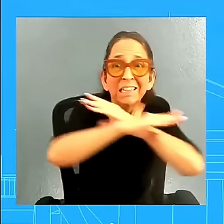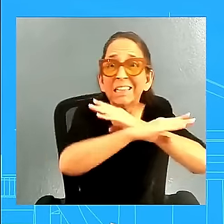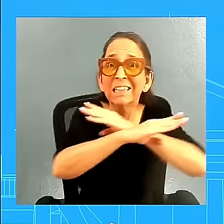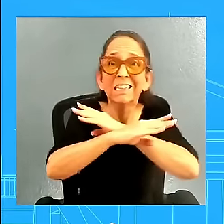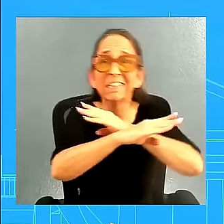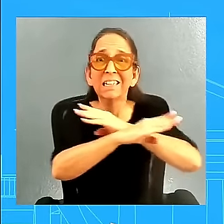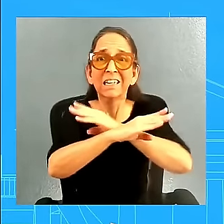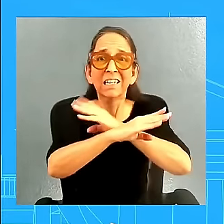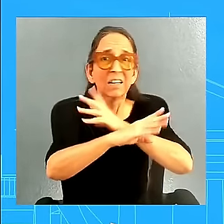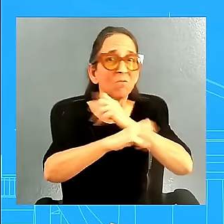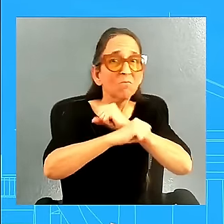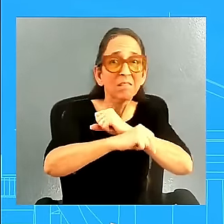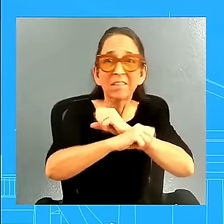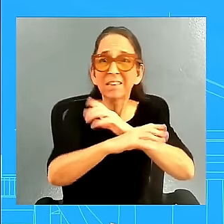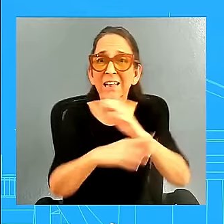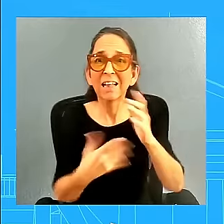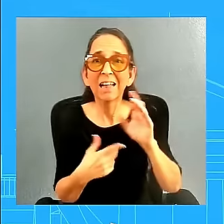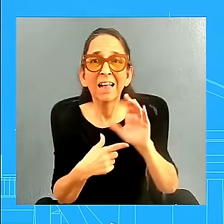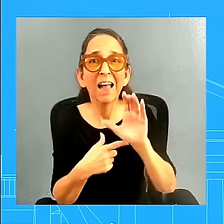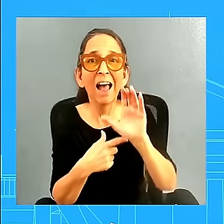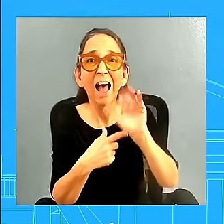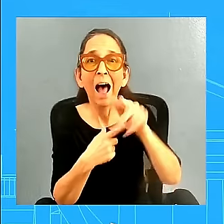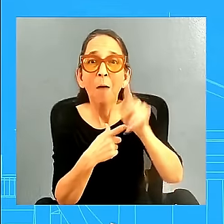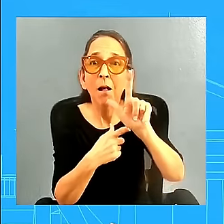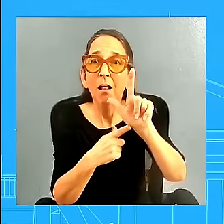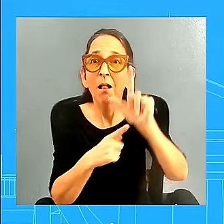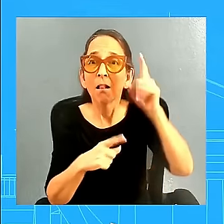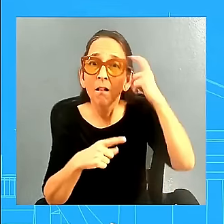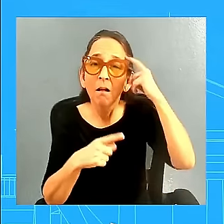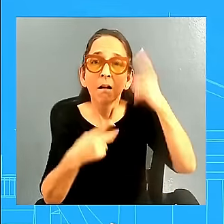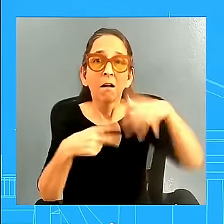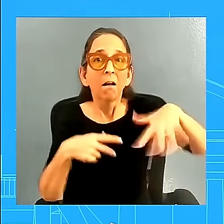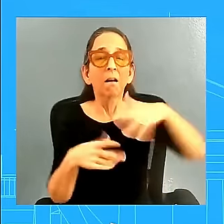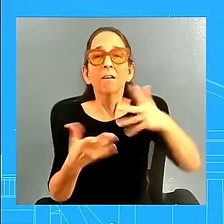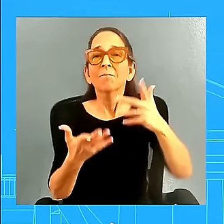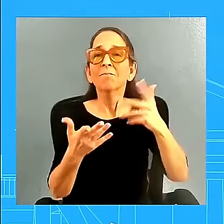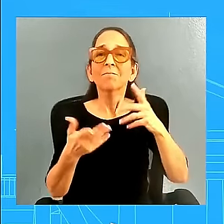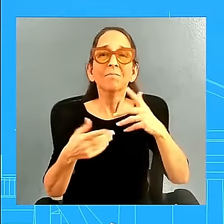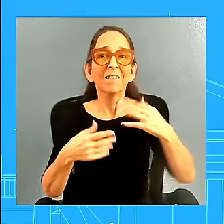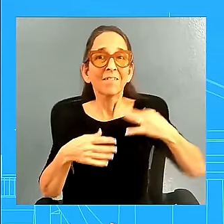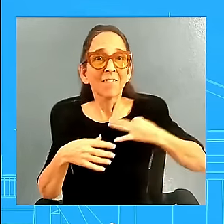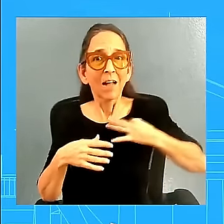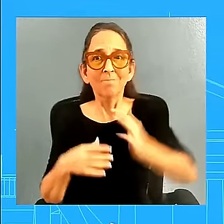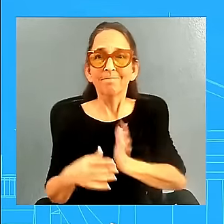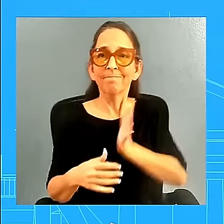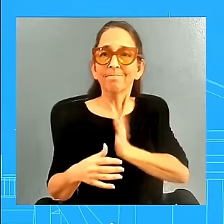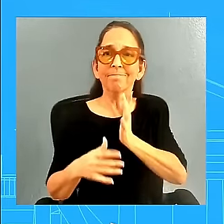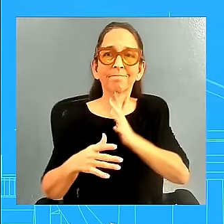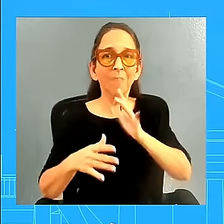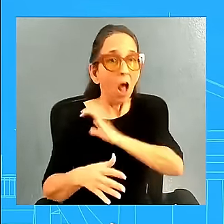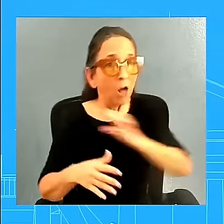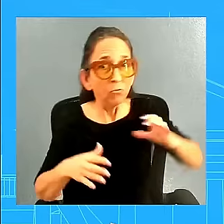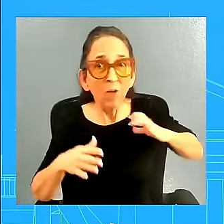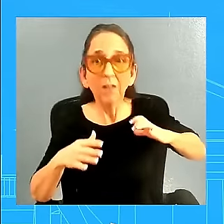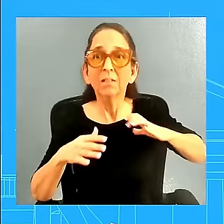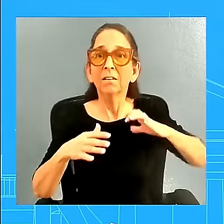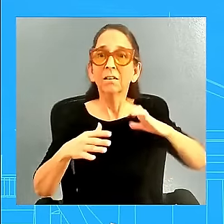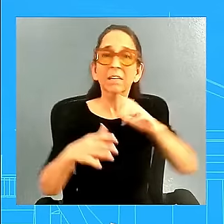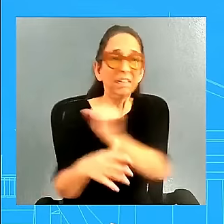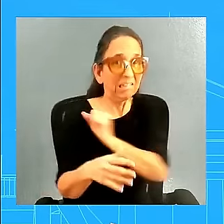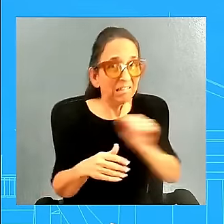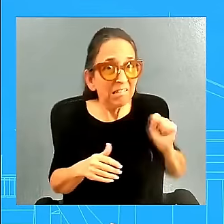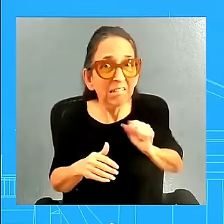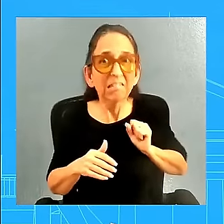law, uh, uh, elected officials in the Capitol, congressional members, senators, house members. Their lives were ruined